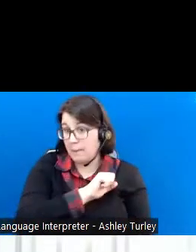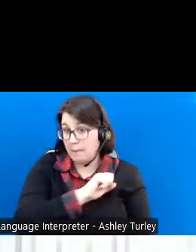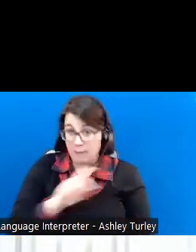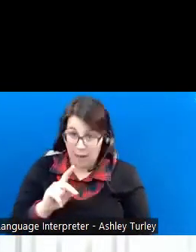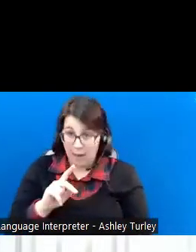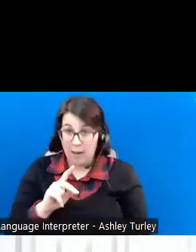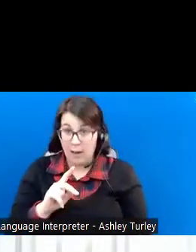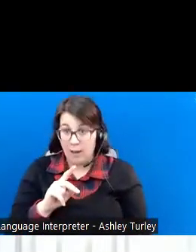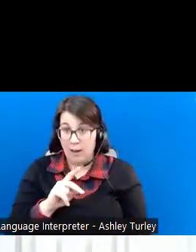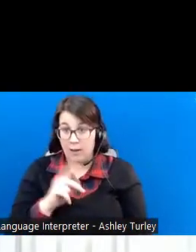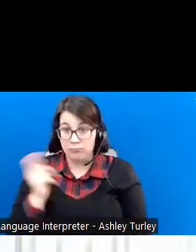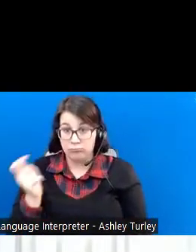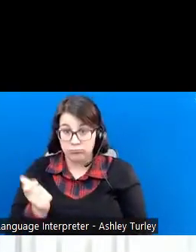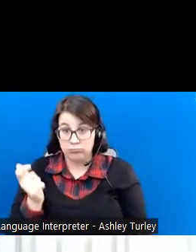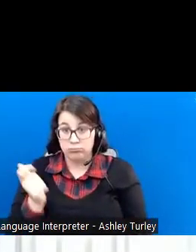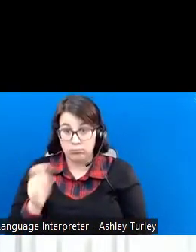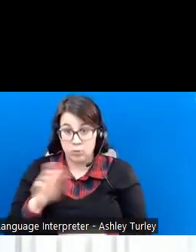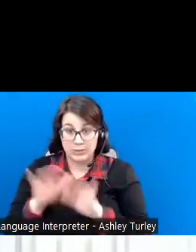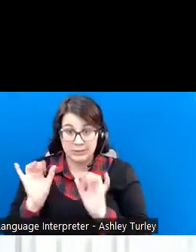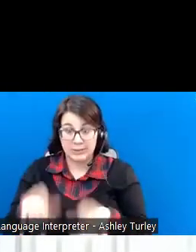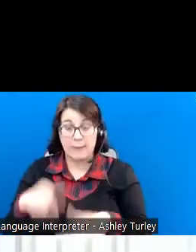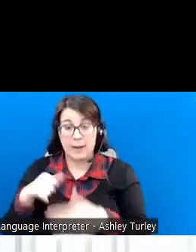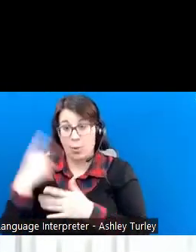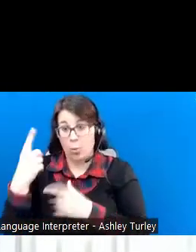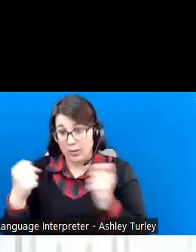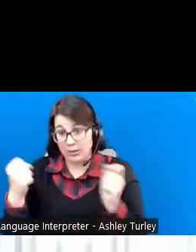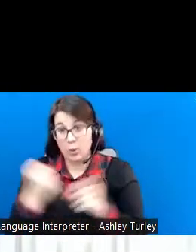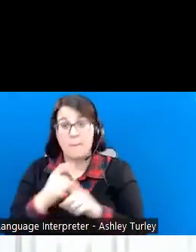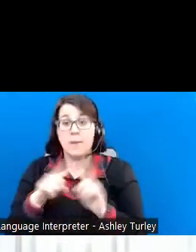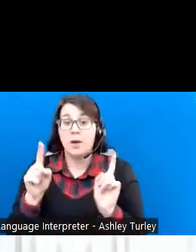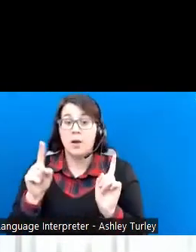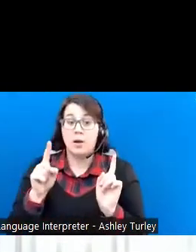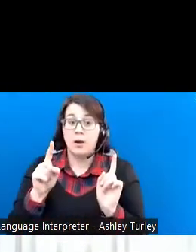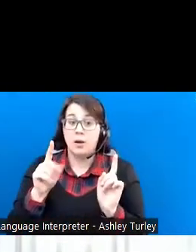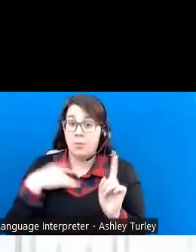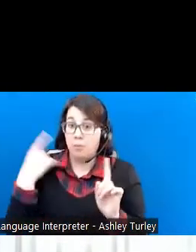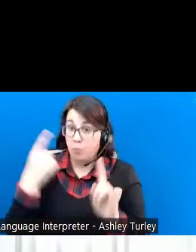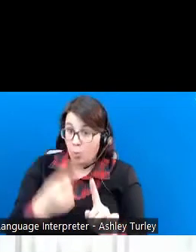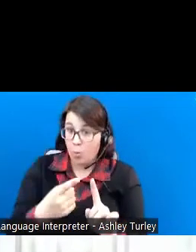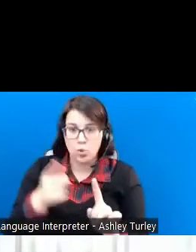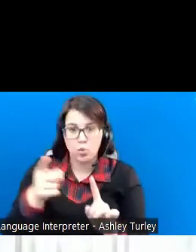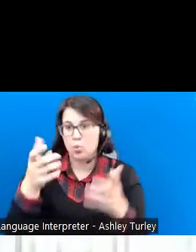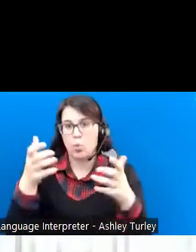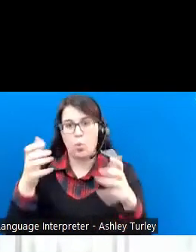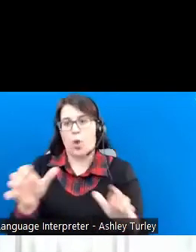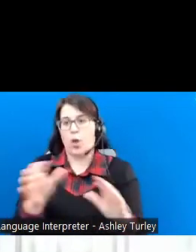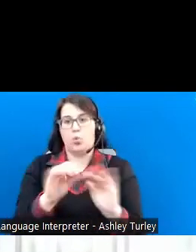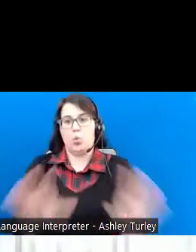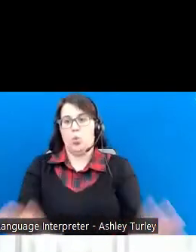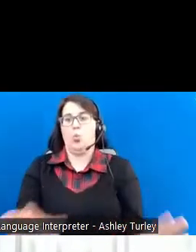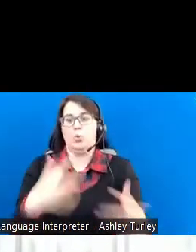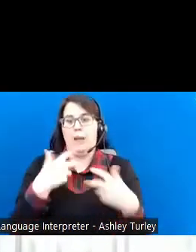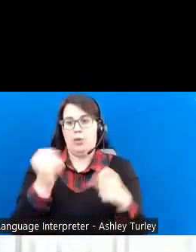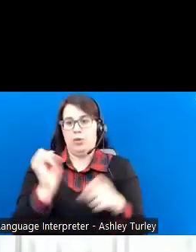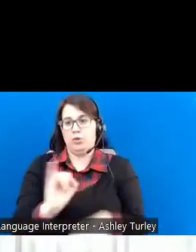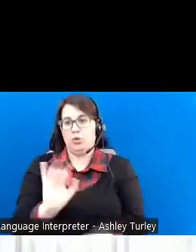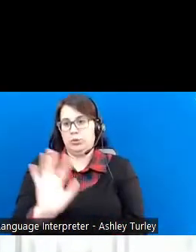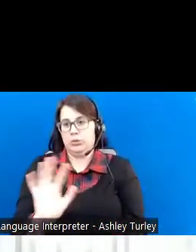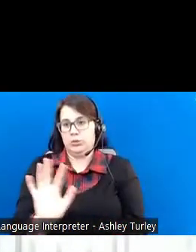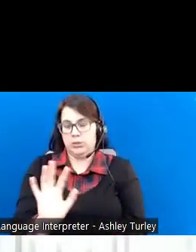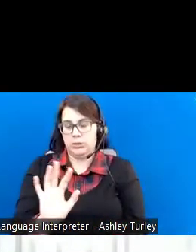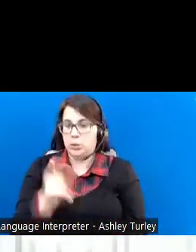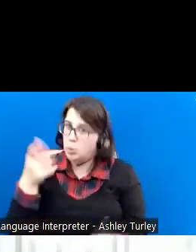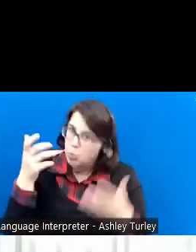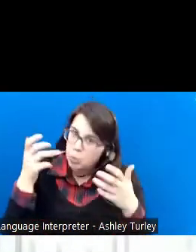system within a year, but my point is you don't want to lose your health insurance. You